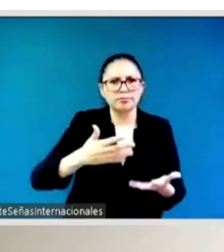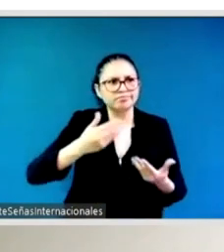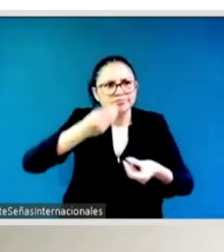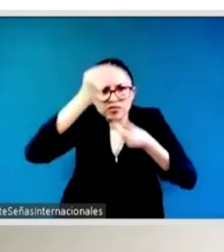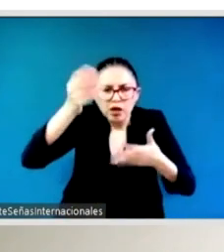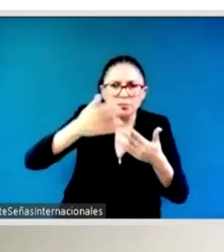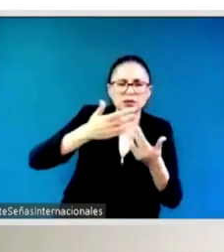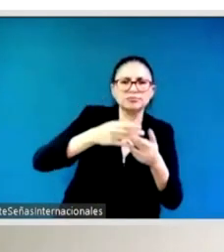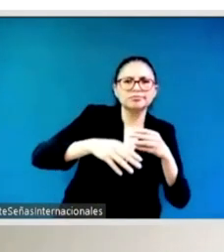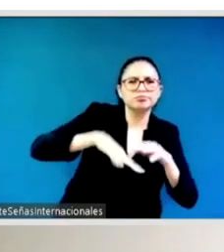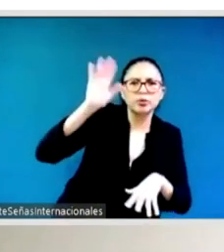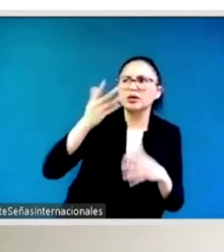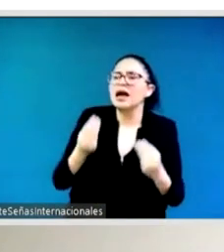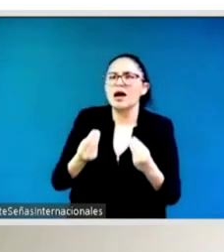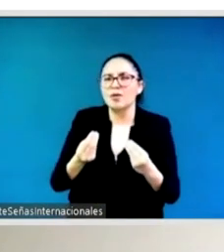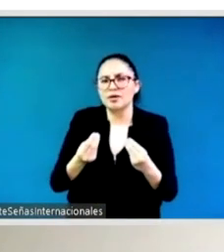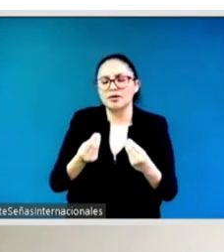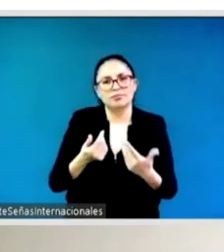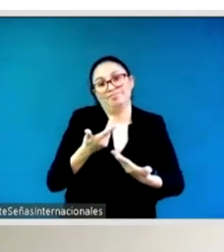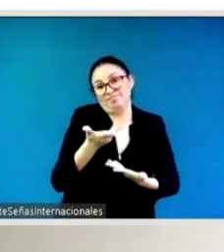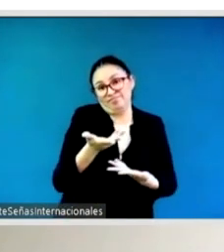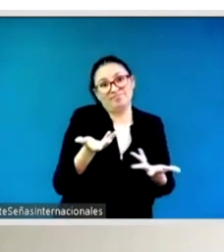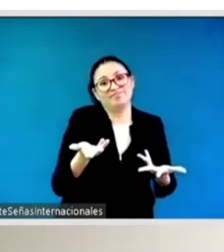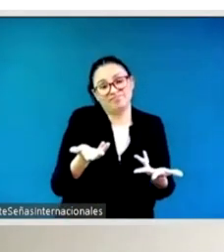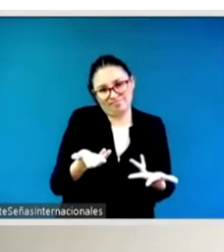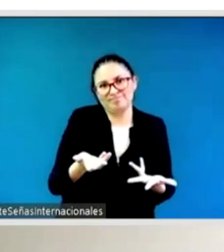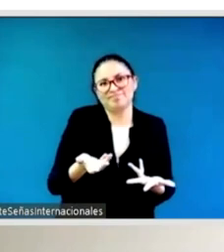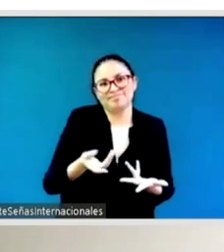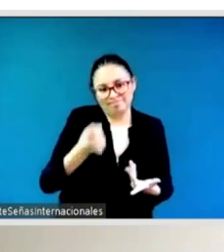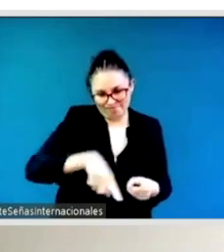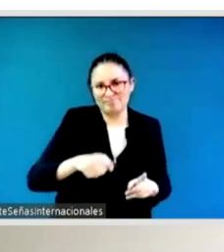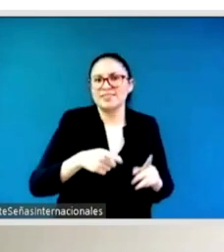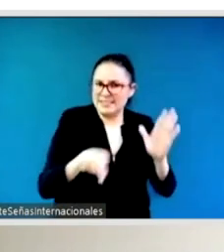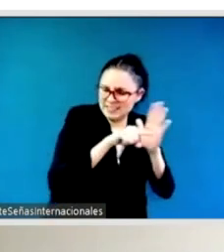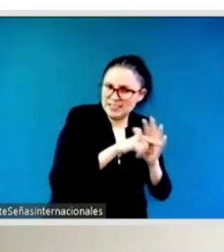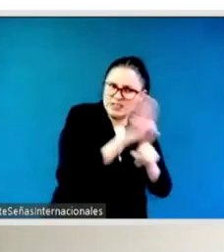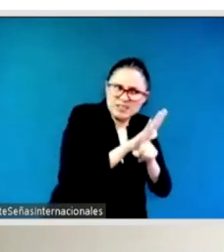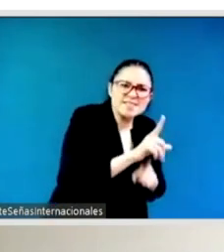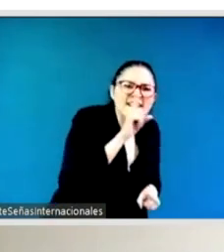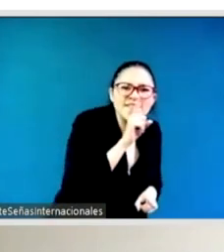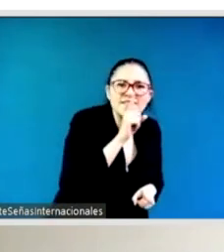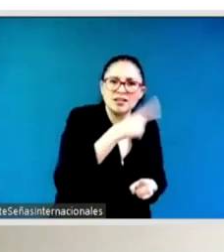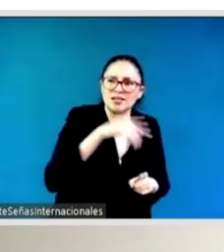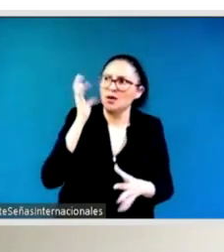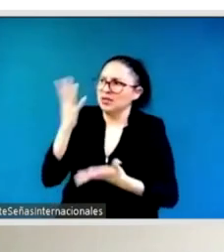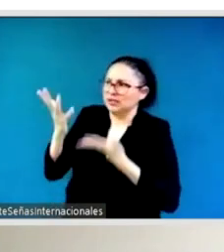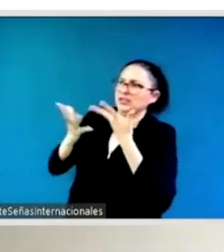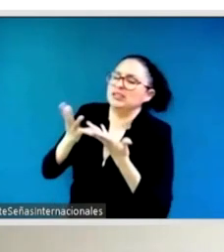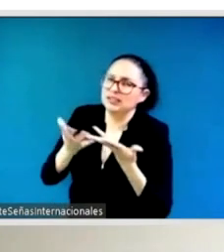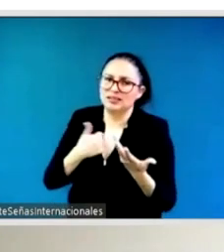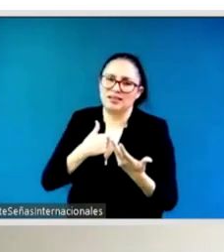online how to establish safe online uh spaces for feminist action